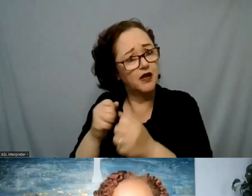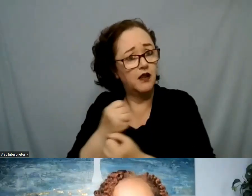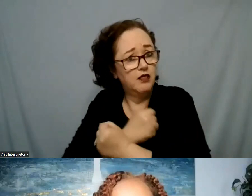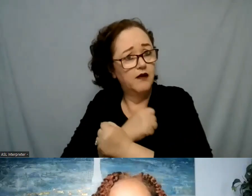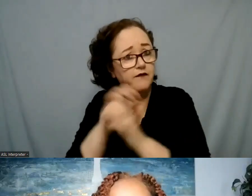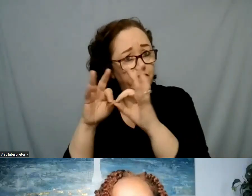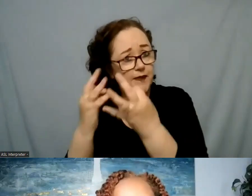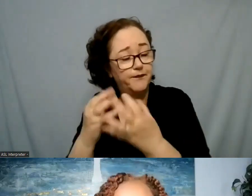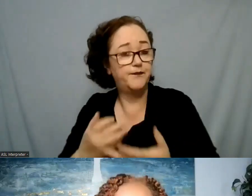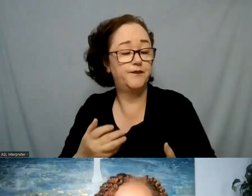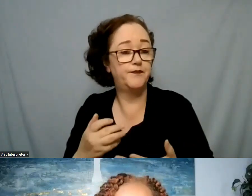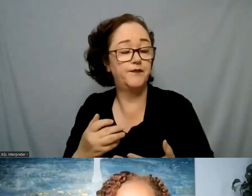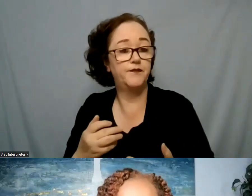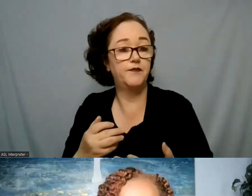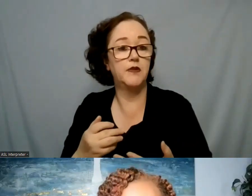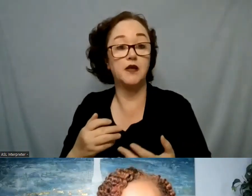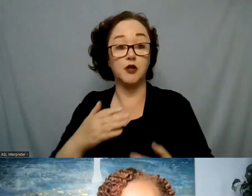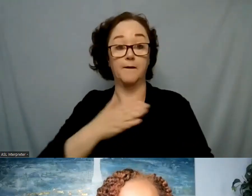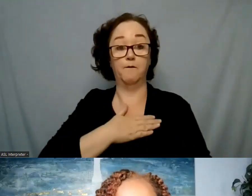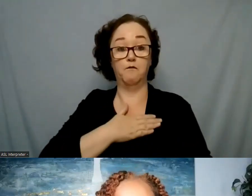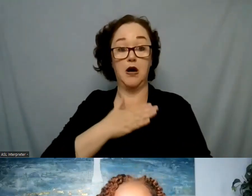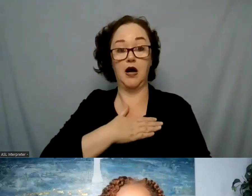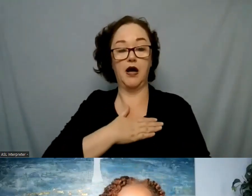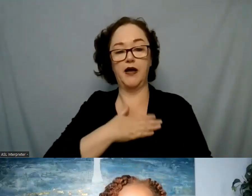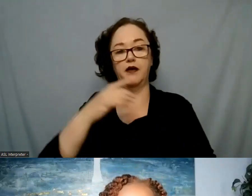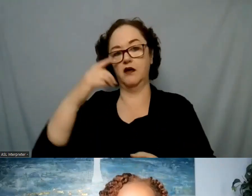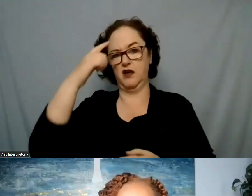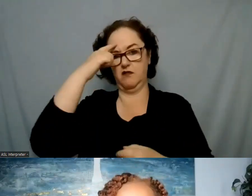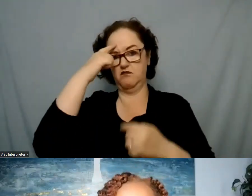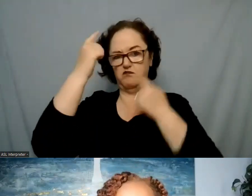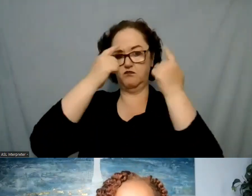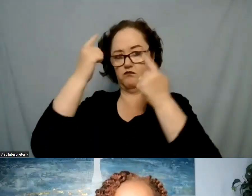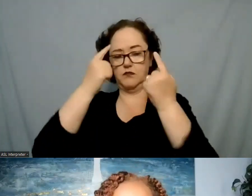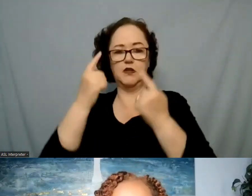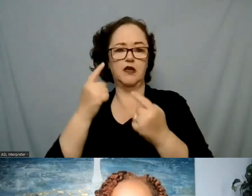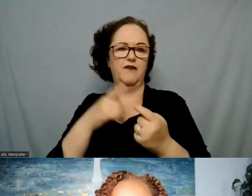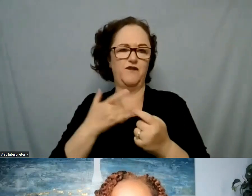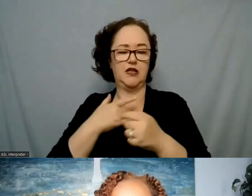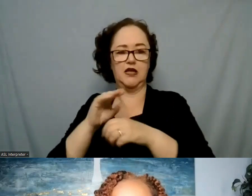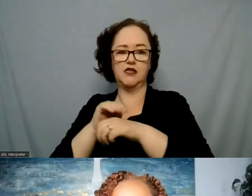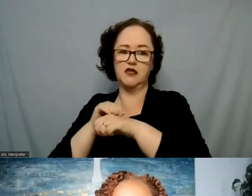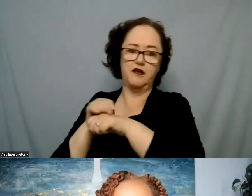so I don't want to put my thoughts on them because sometimes I think clinicians we have to be careful